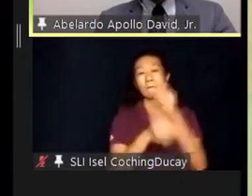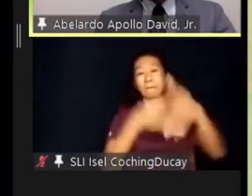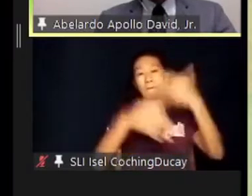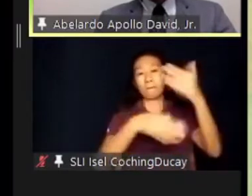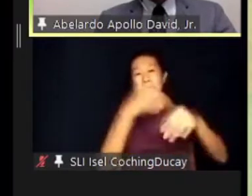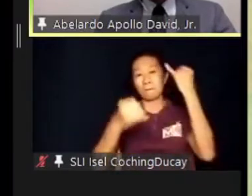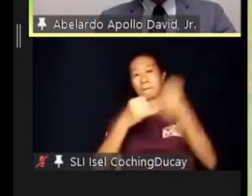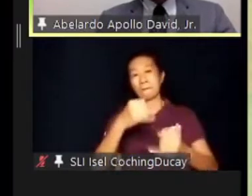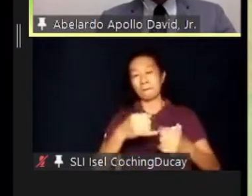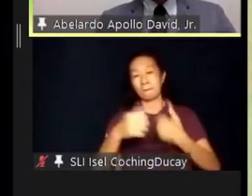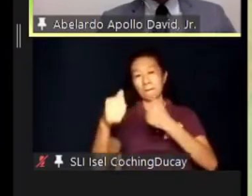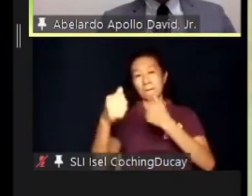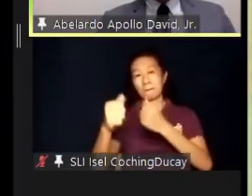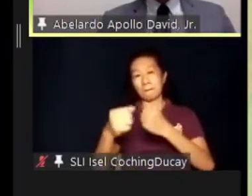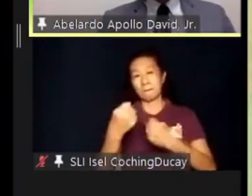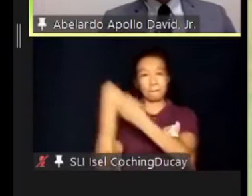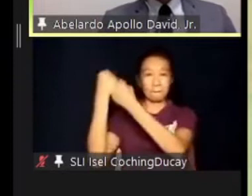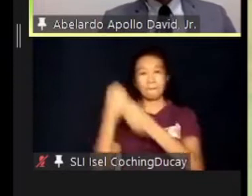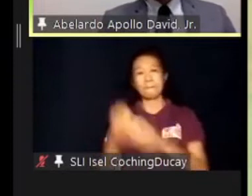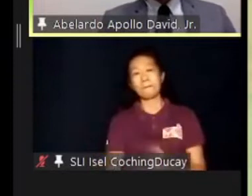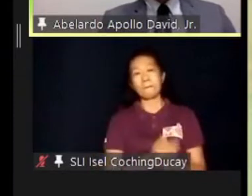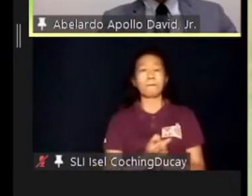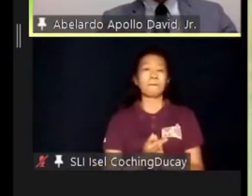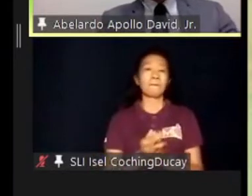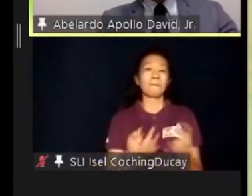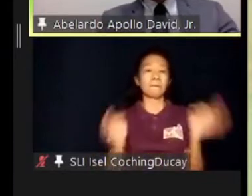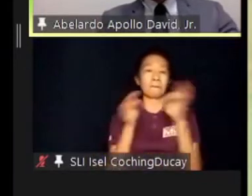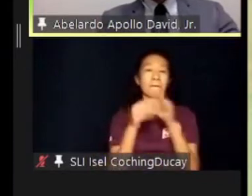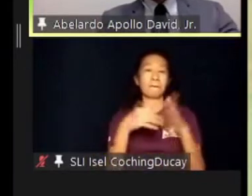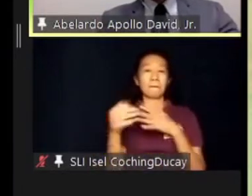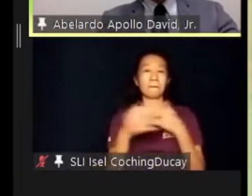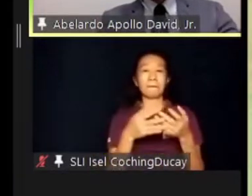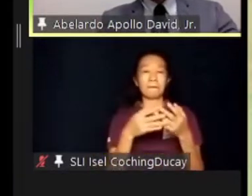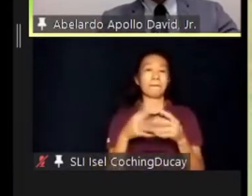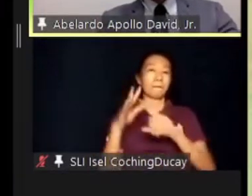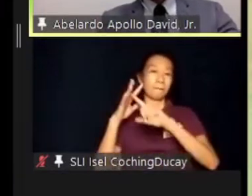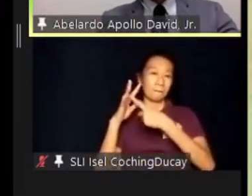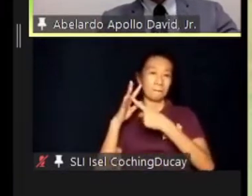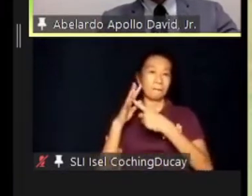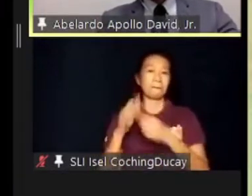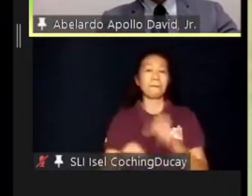Lastly, follow-up supports are very important even long after the initial work placement.